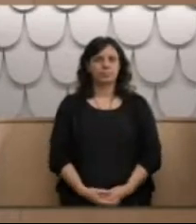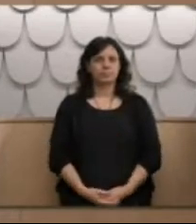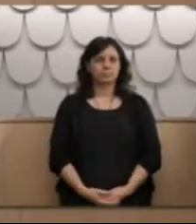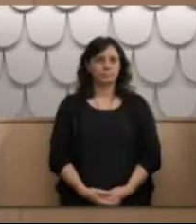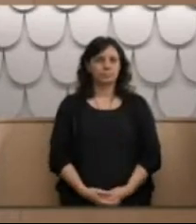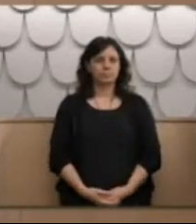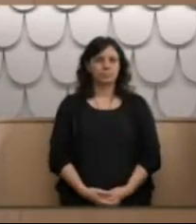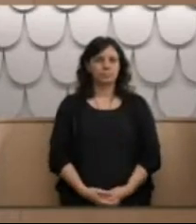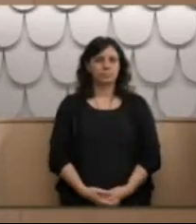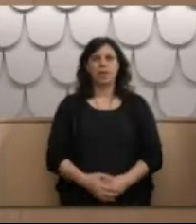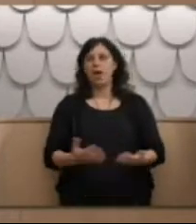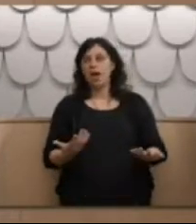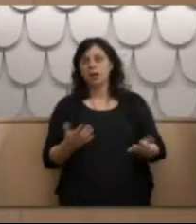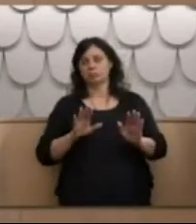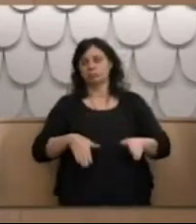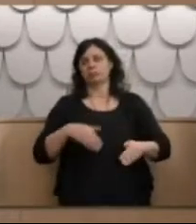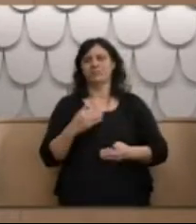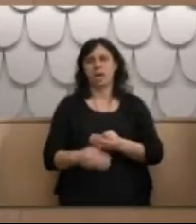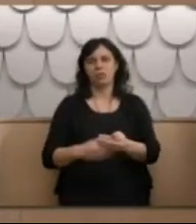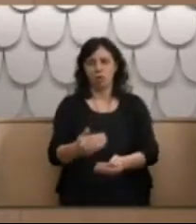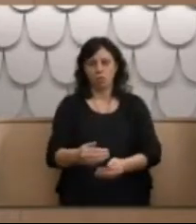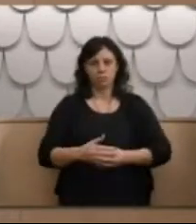Well, if it's not, we'll just carry on. Thank you.